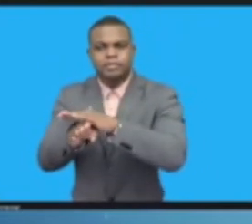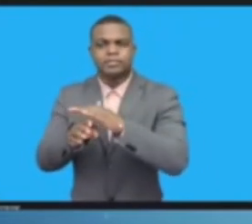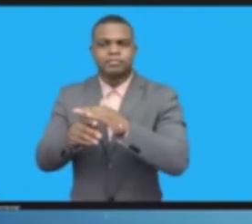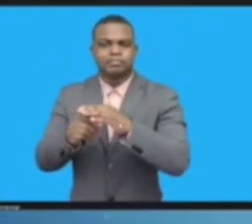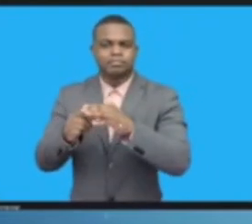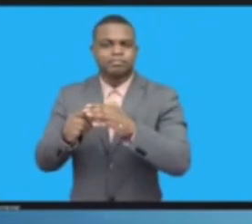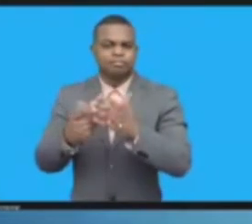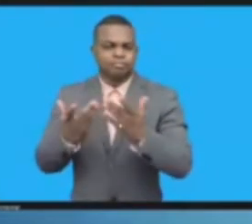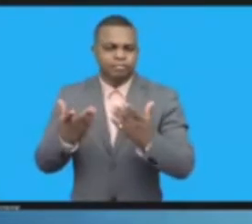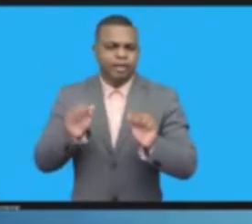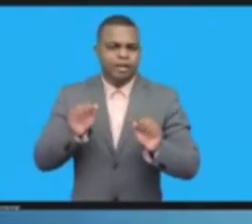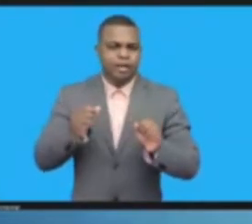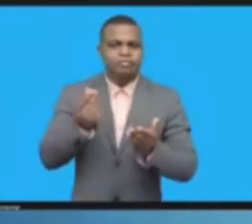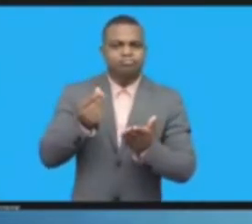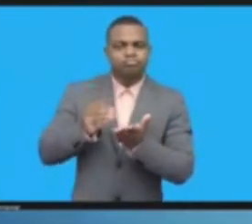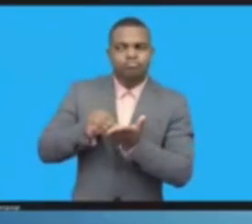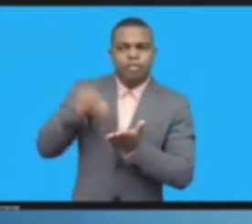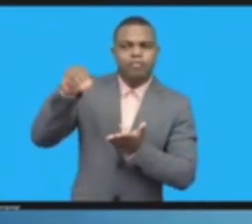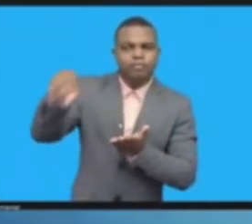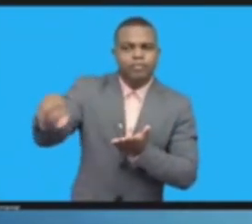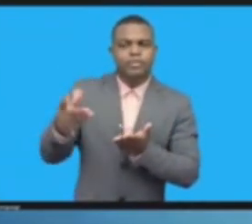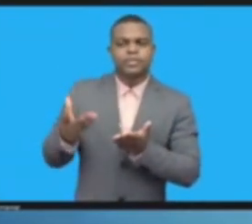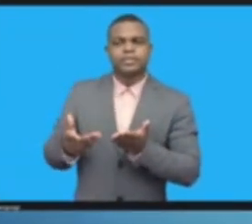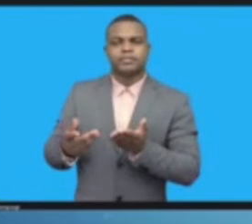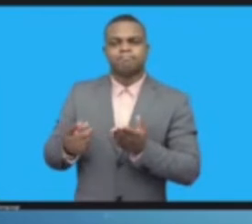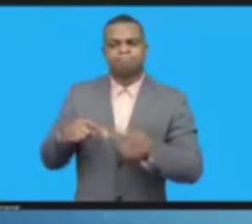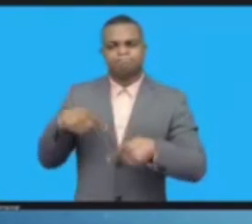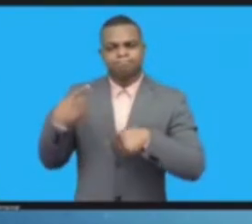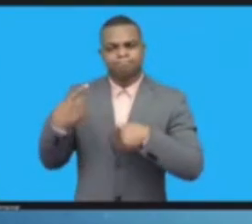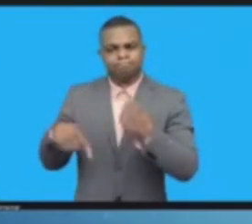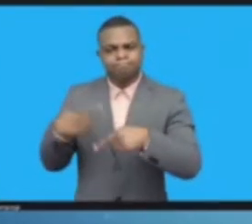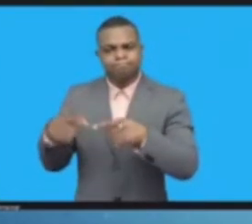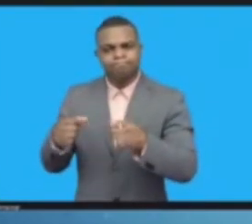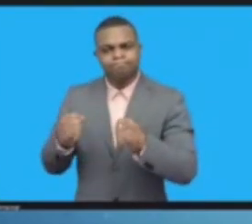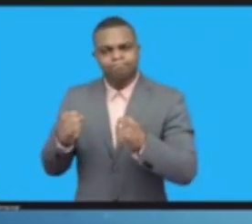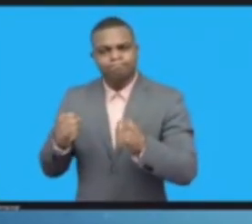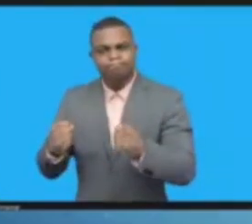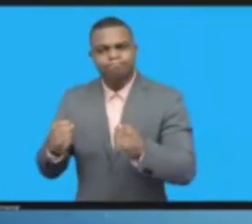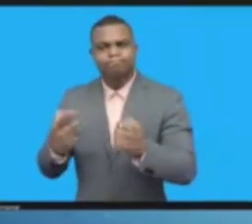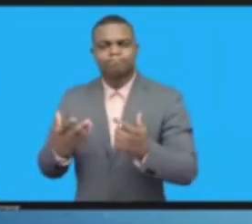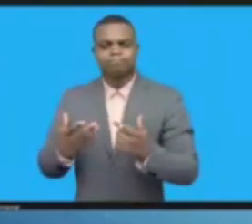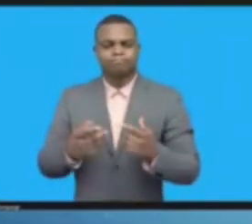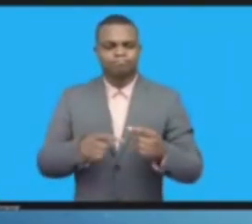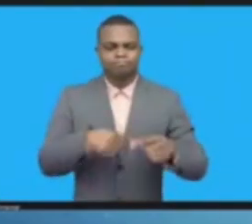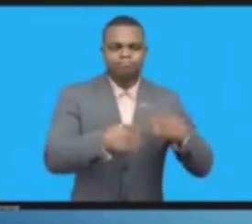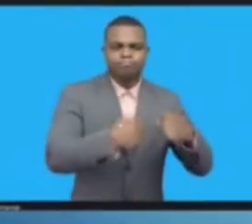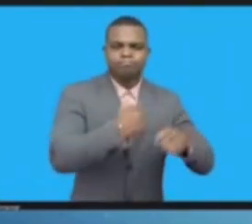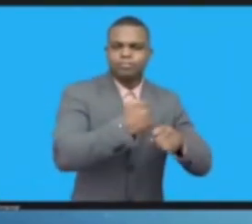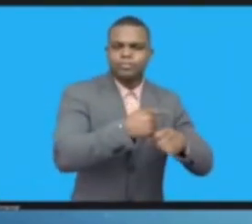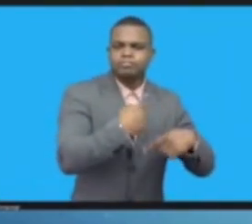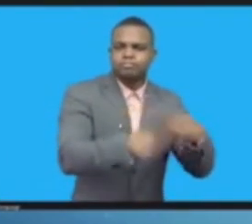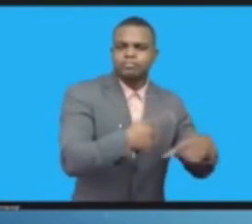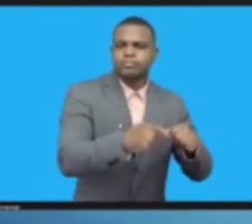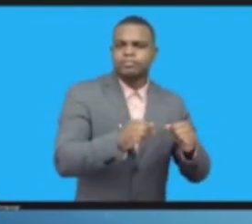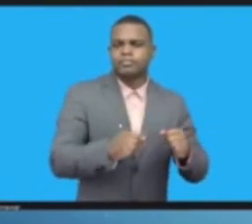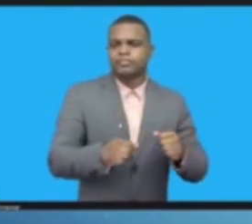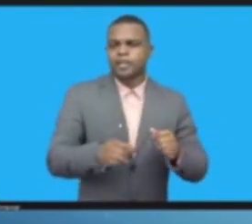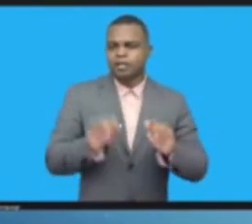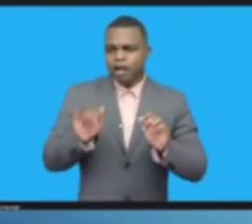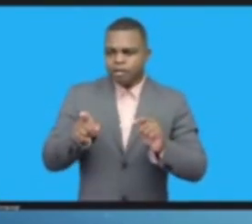hear those words repeatedly in this conference and you already have heard them several times this afternoon.